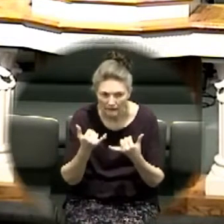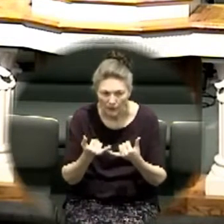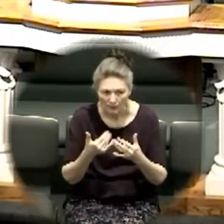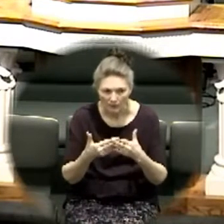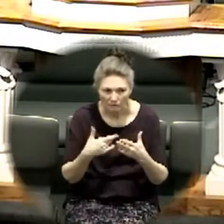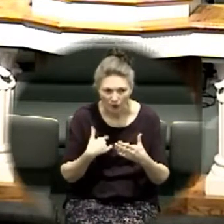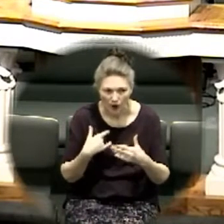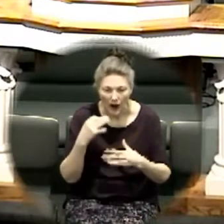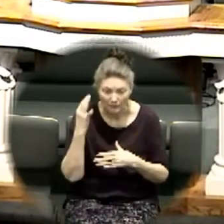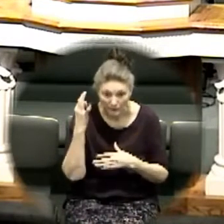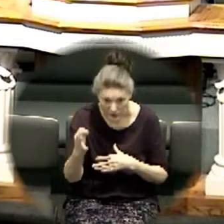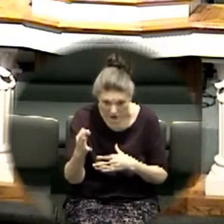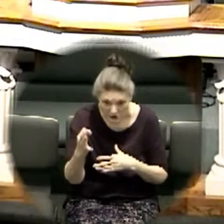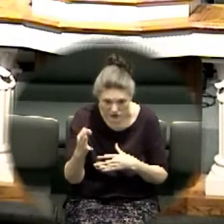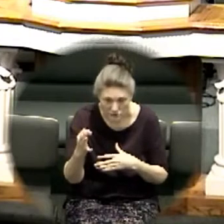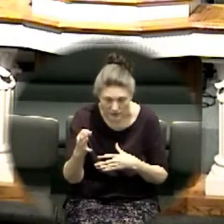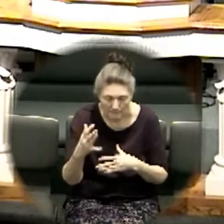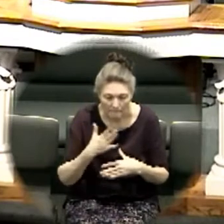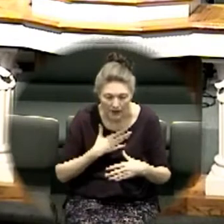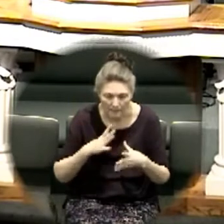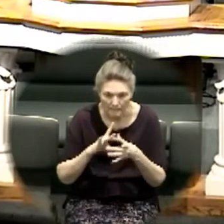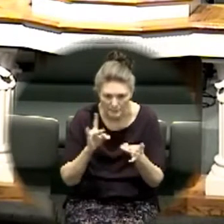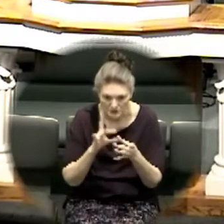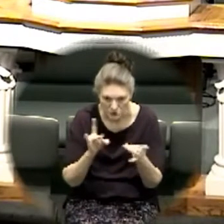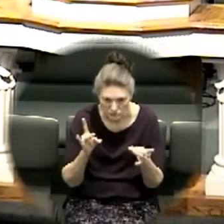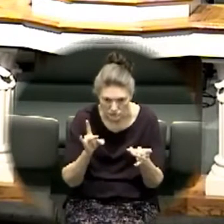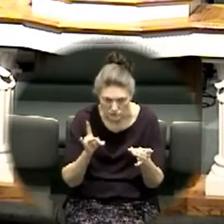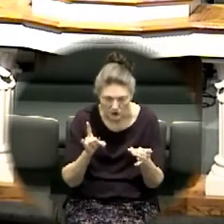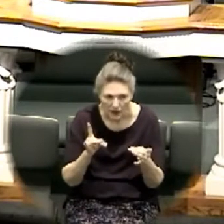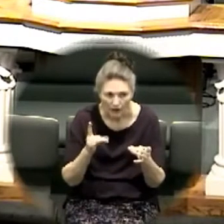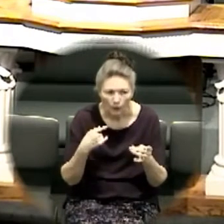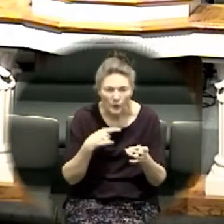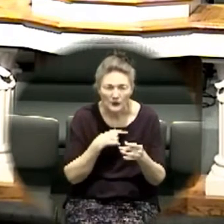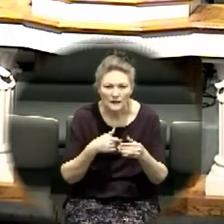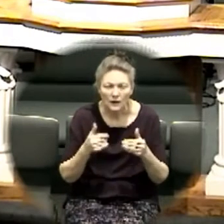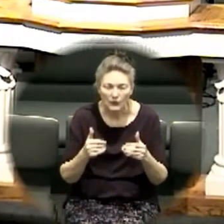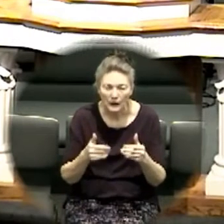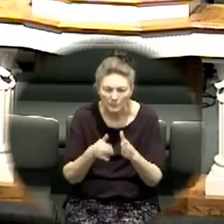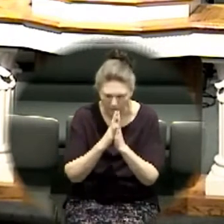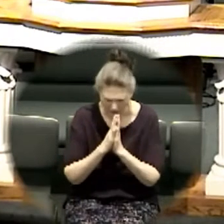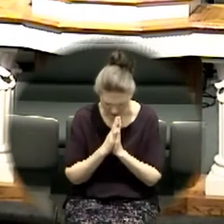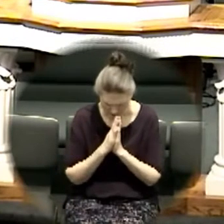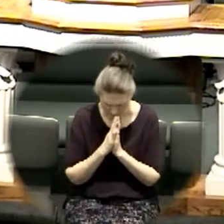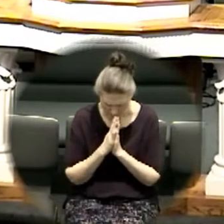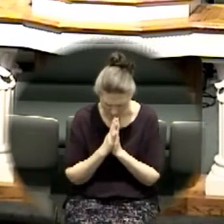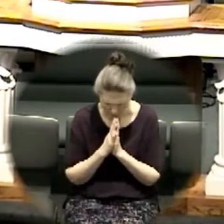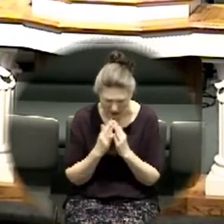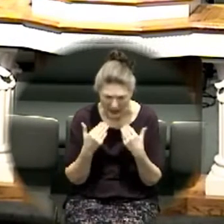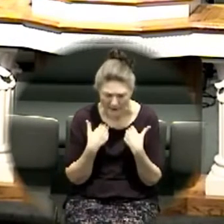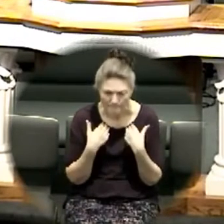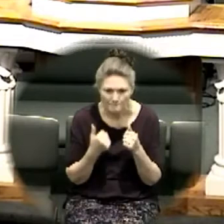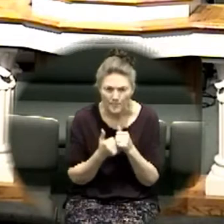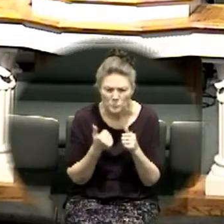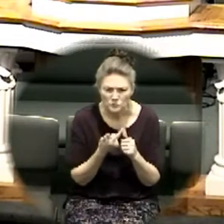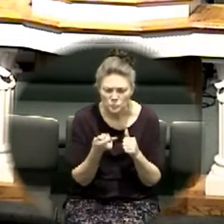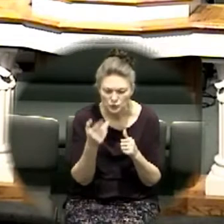before i preach this message this morning if we could go to the lord we have uh most of you know i'm just going to